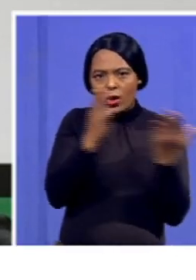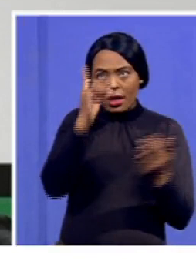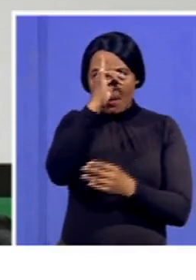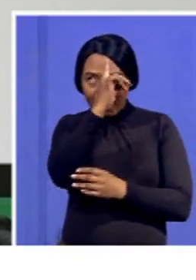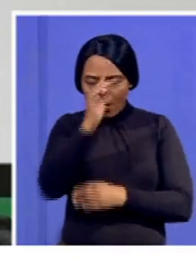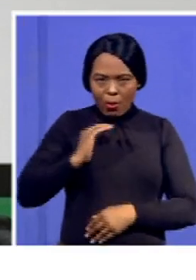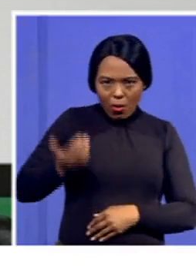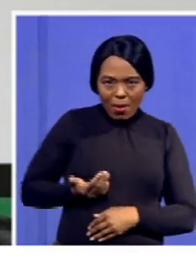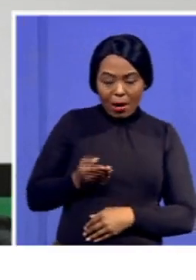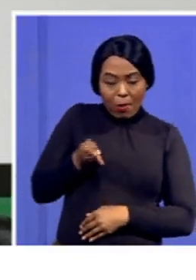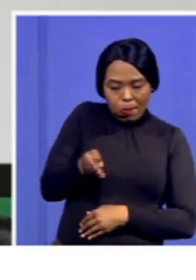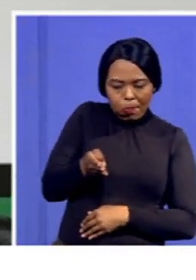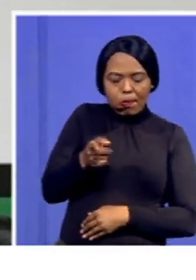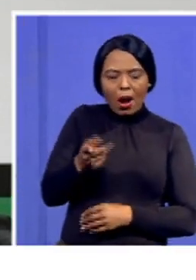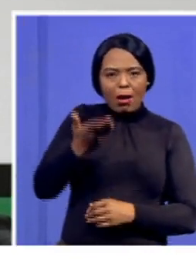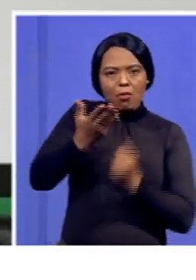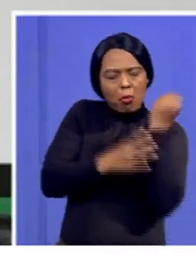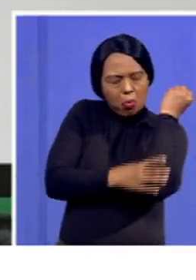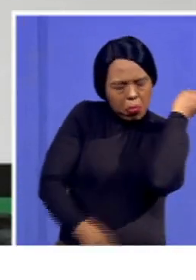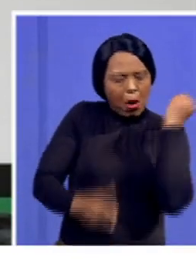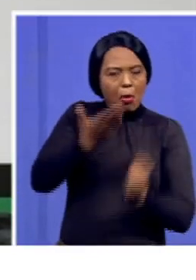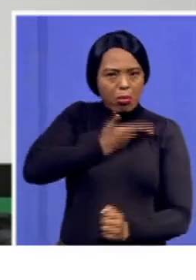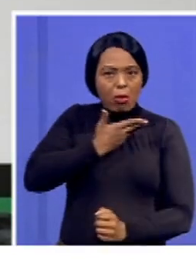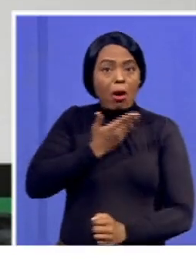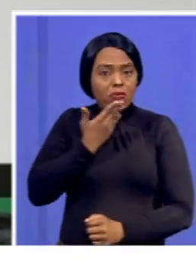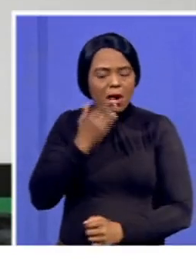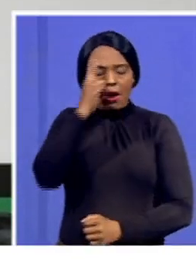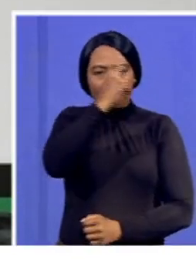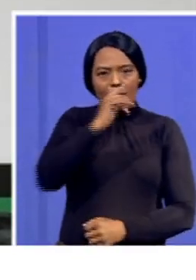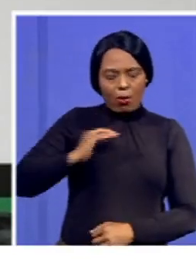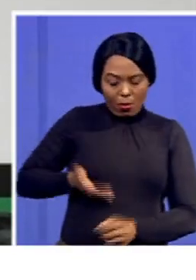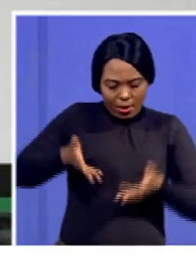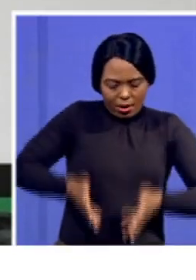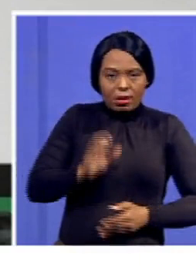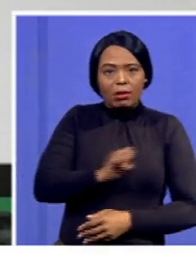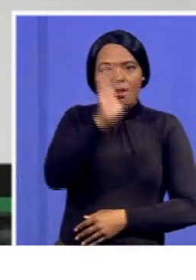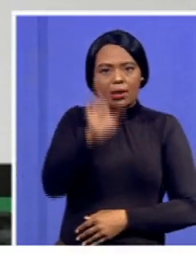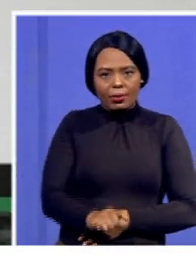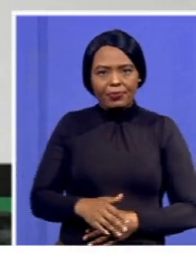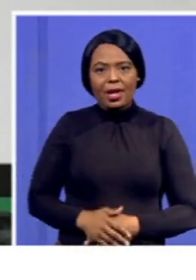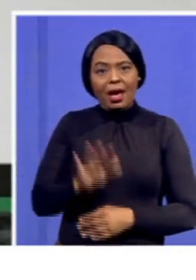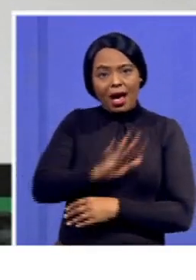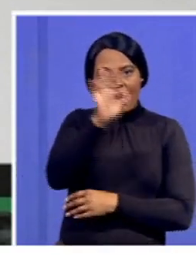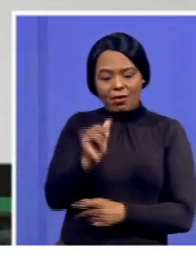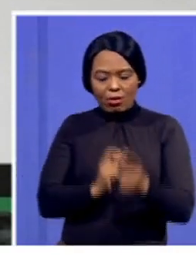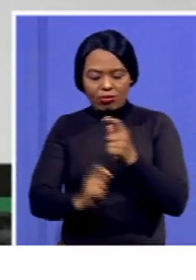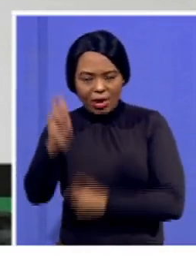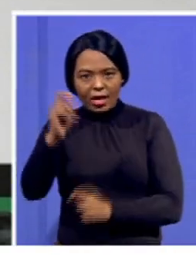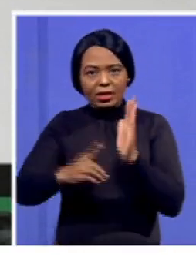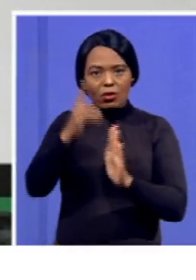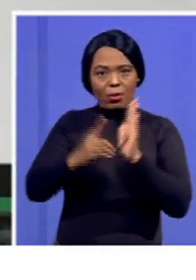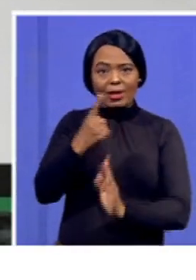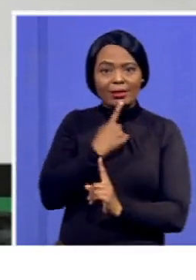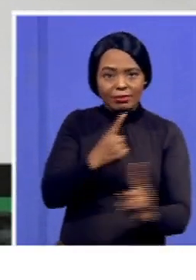are remaining in the face of the poverty in the country are playing. As I conclude, on the African trade and development, we are saying that the African